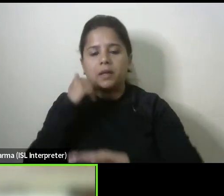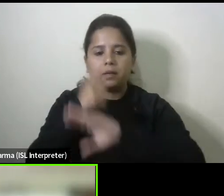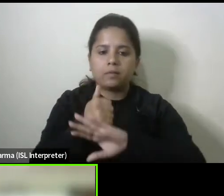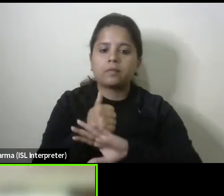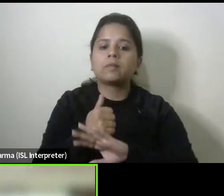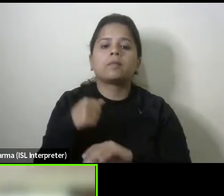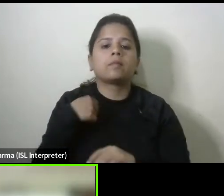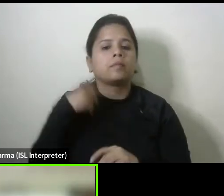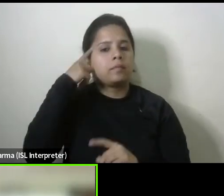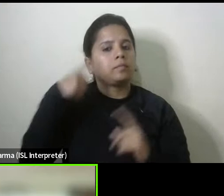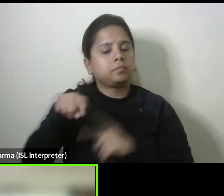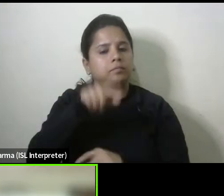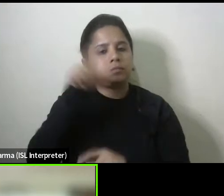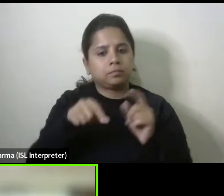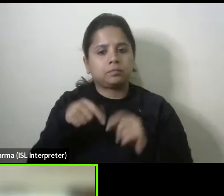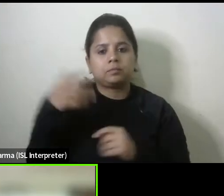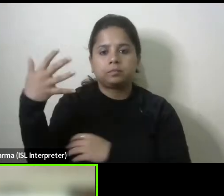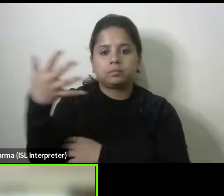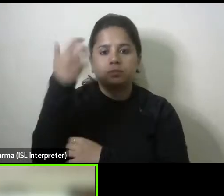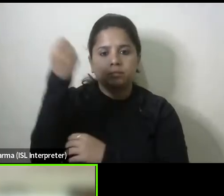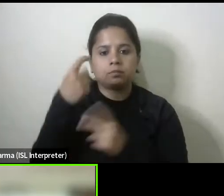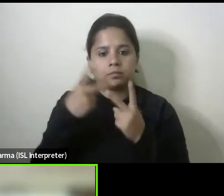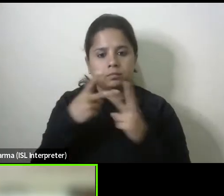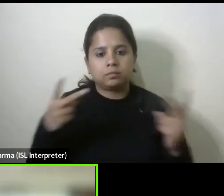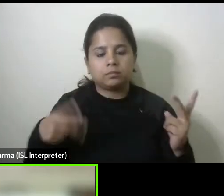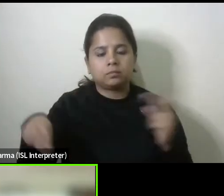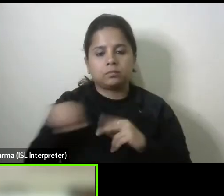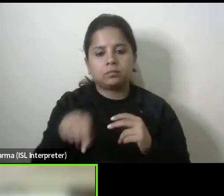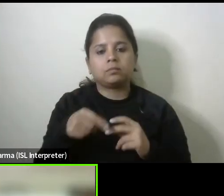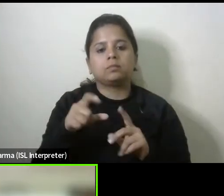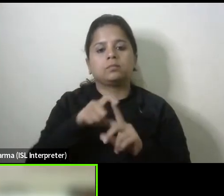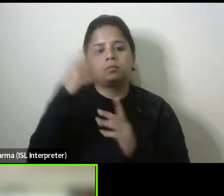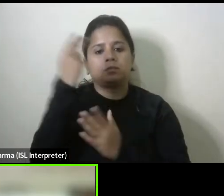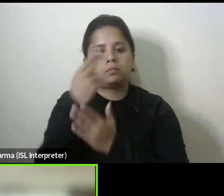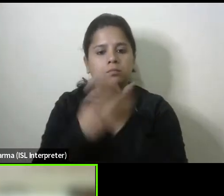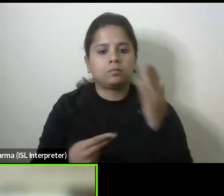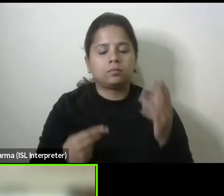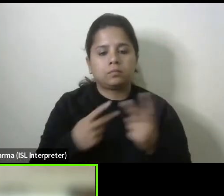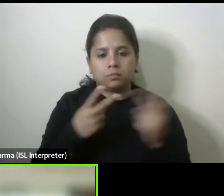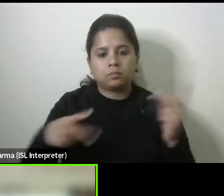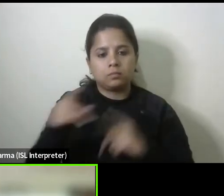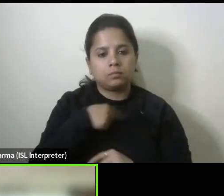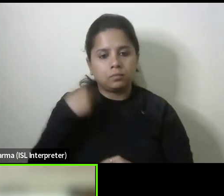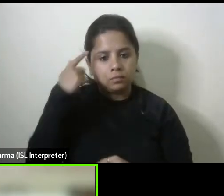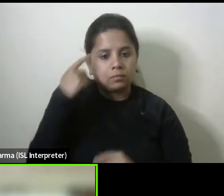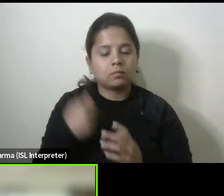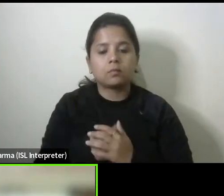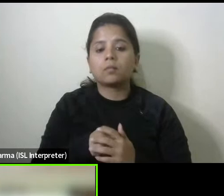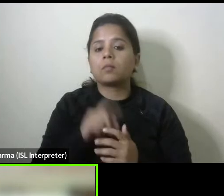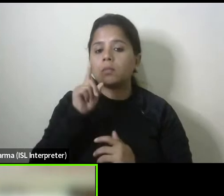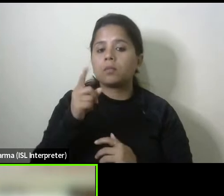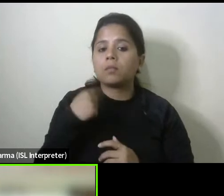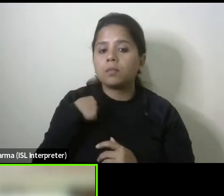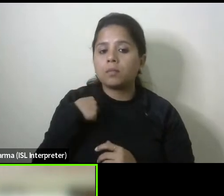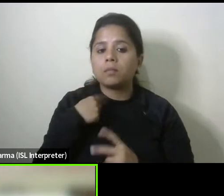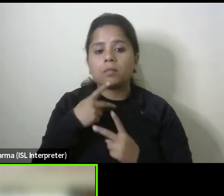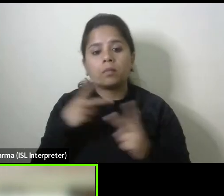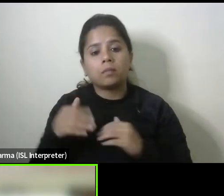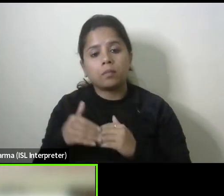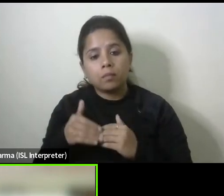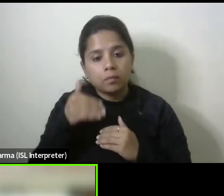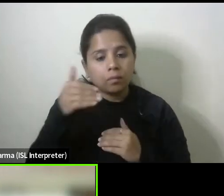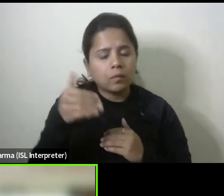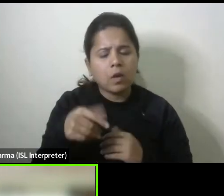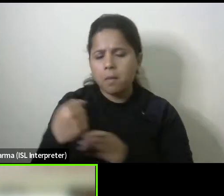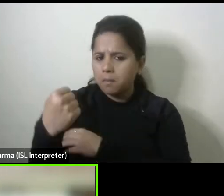stakeholders that are focusing on design implementation at a public level so i think uh this is a very